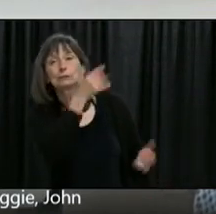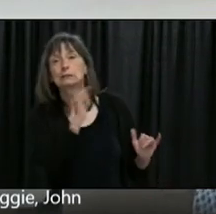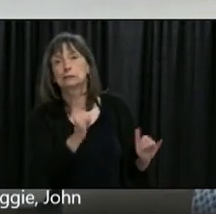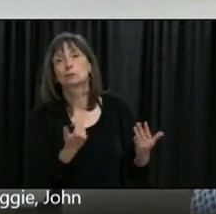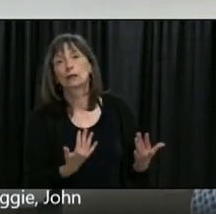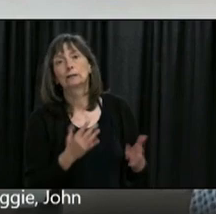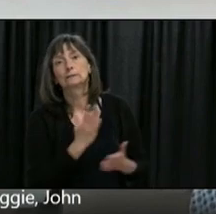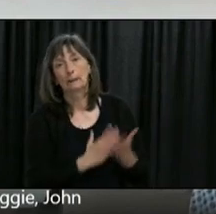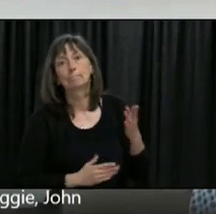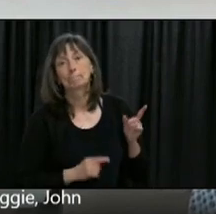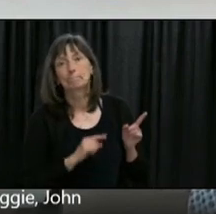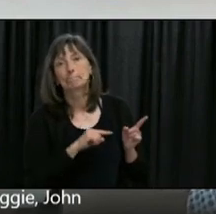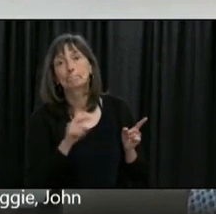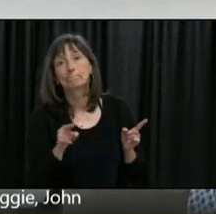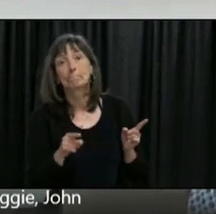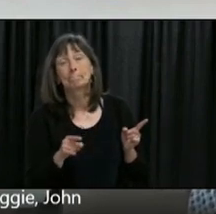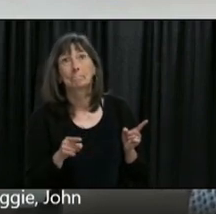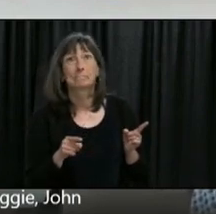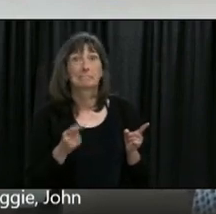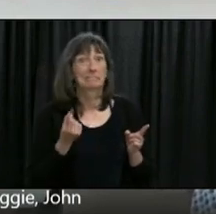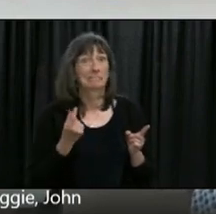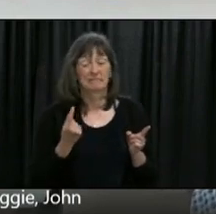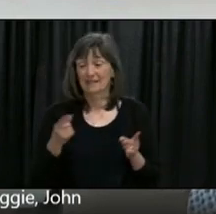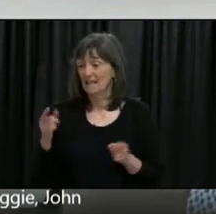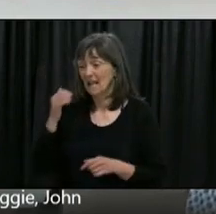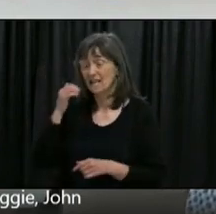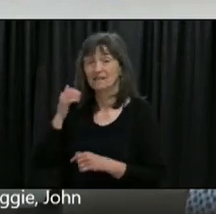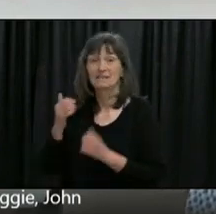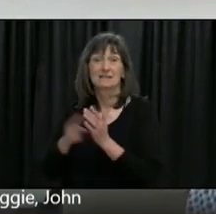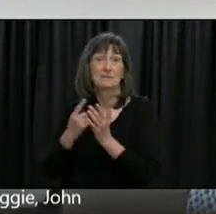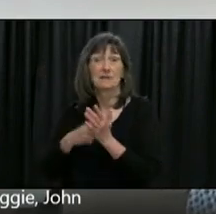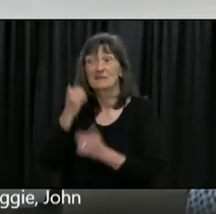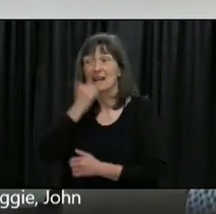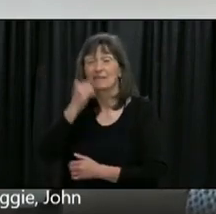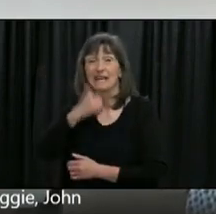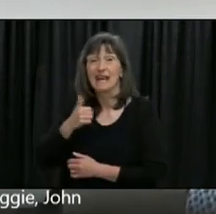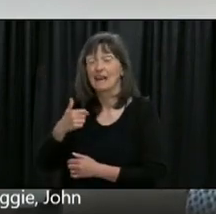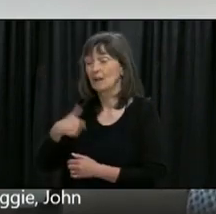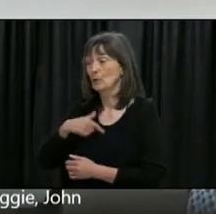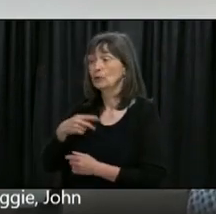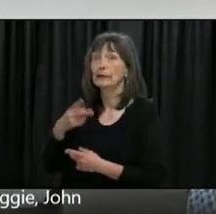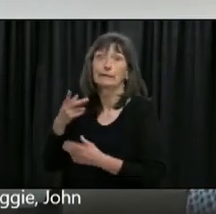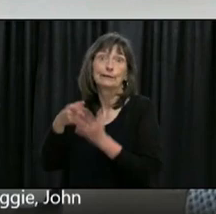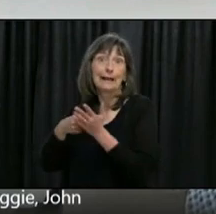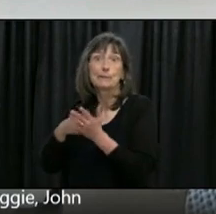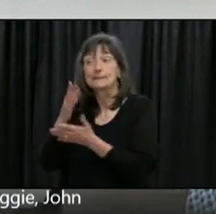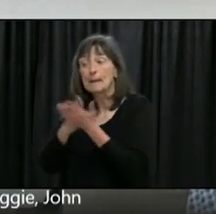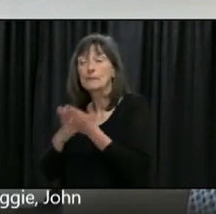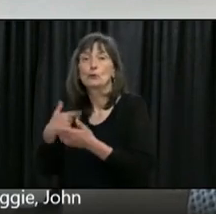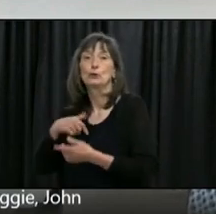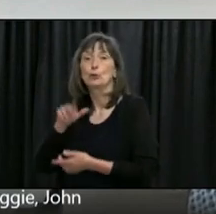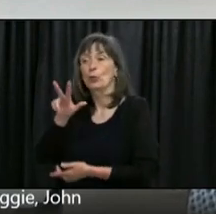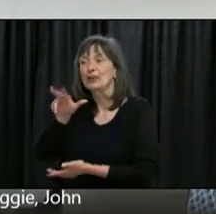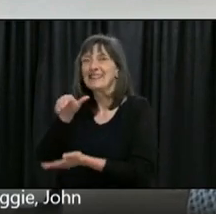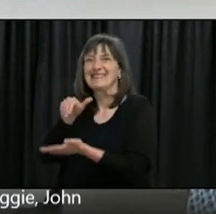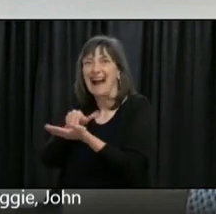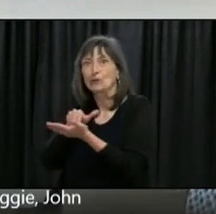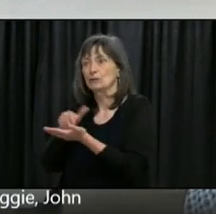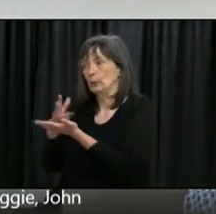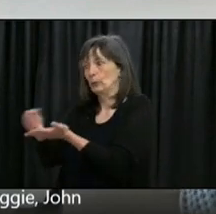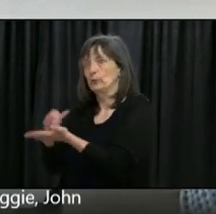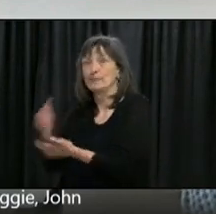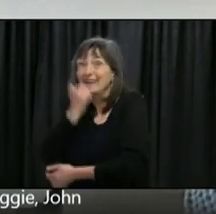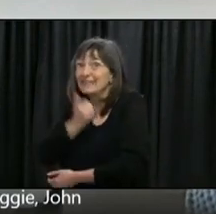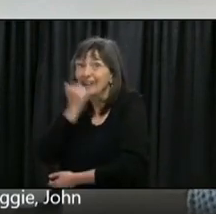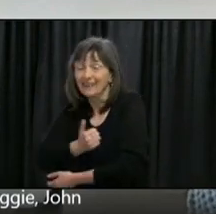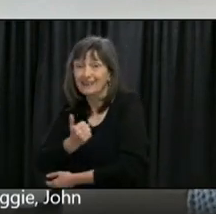we burn through you know 3,000 items a day in some categories so it is a concern as we try and do